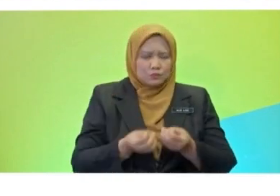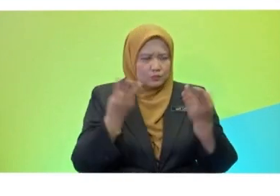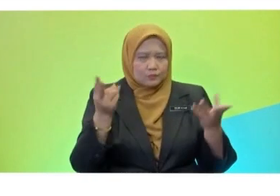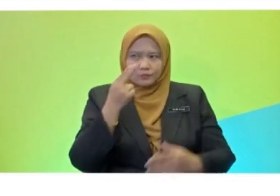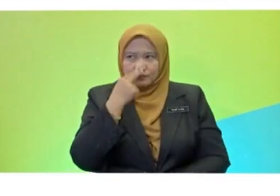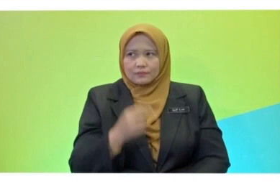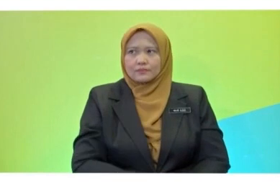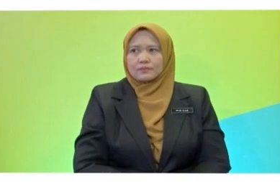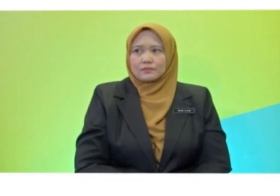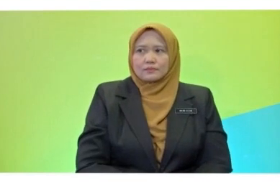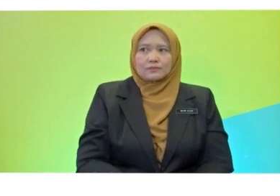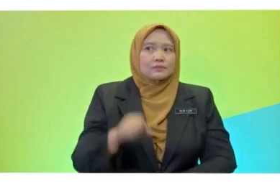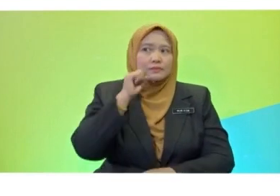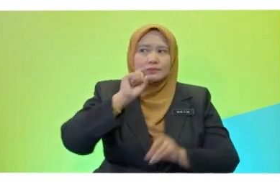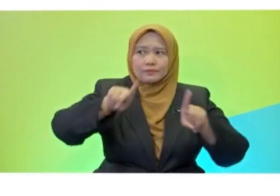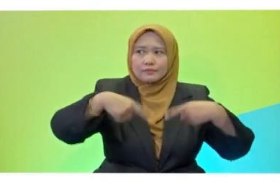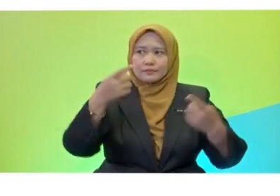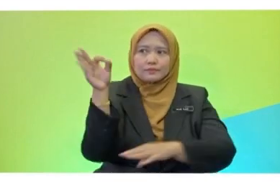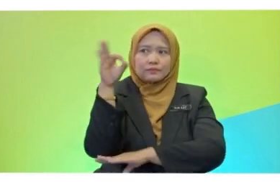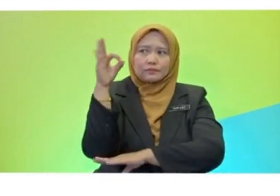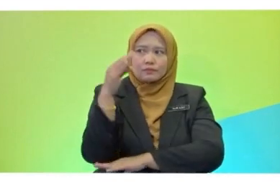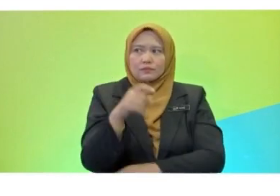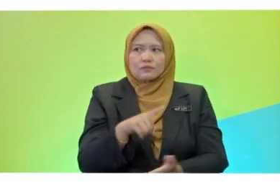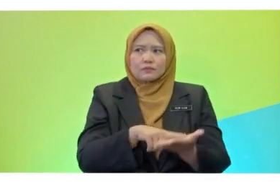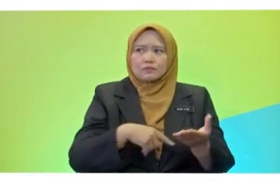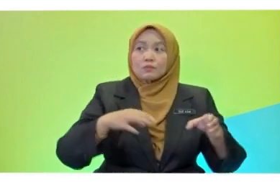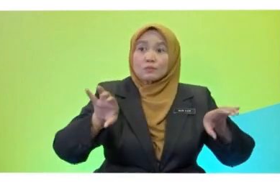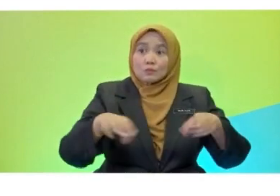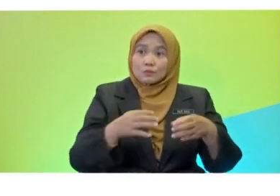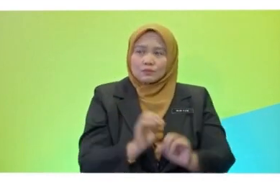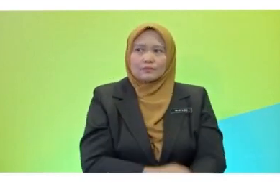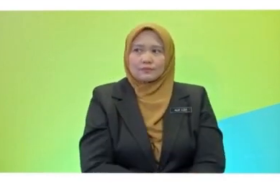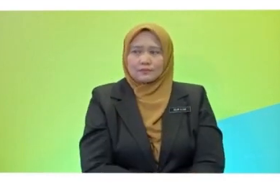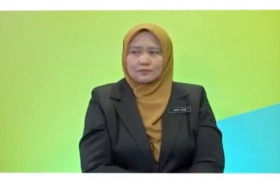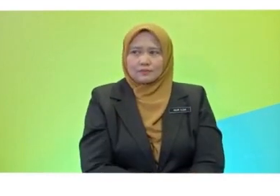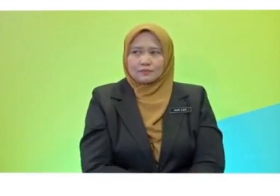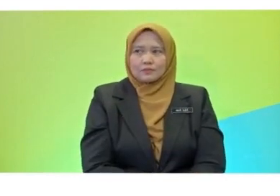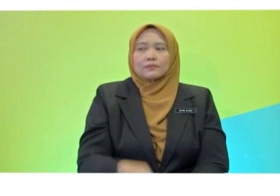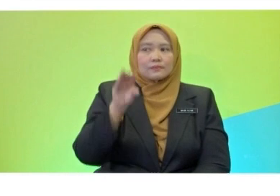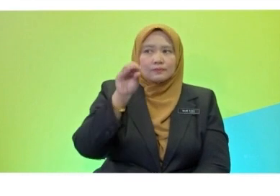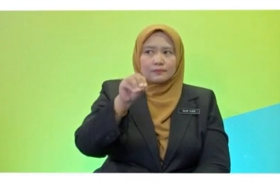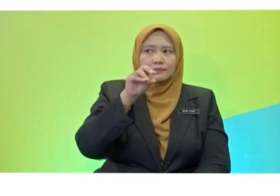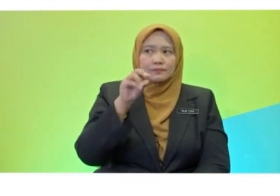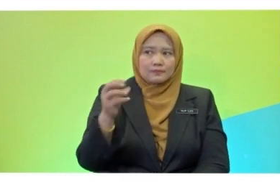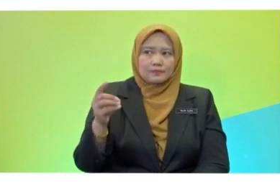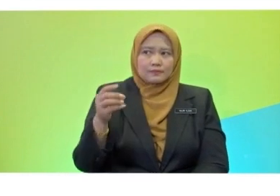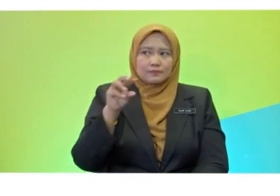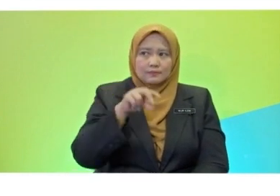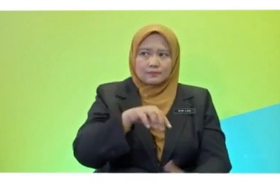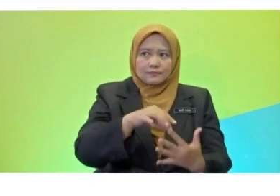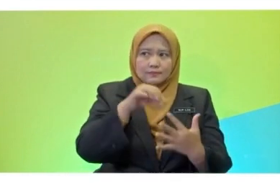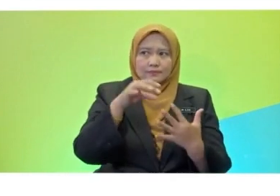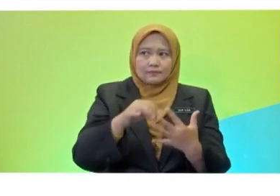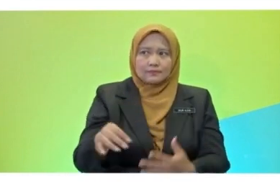Serena went to the forest. And what did she do at the forest? Take flowers and collected unique